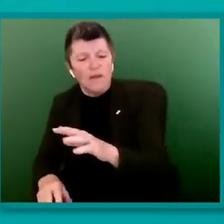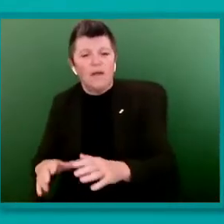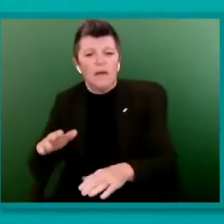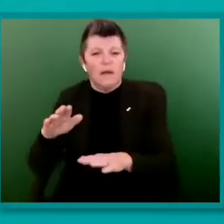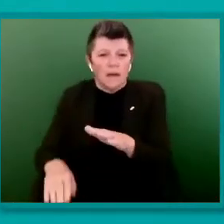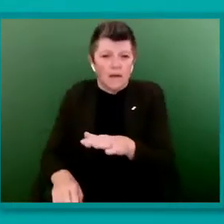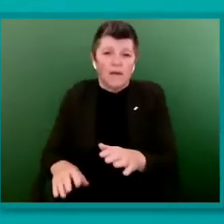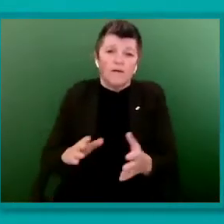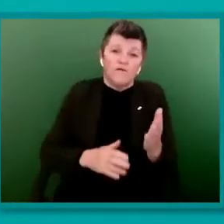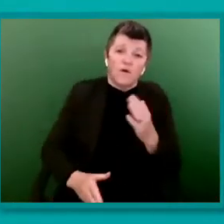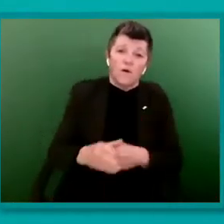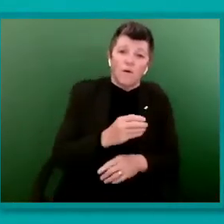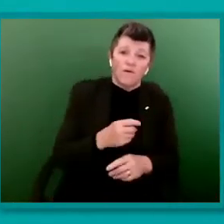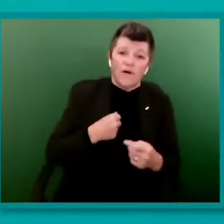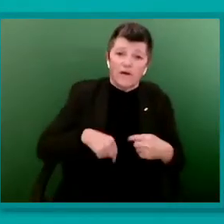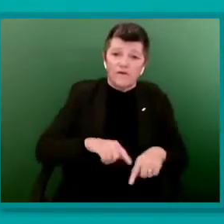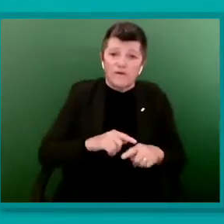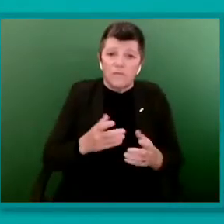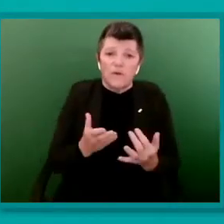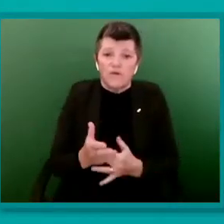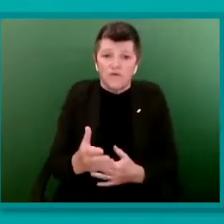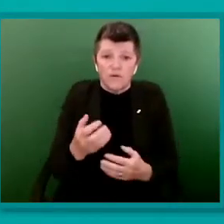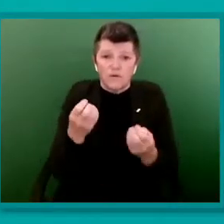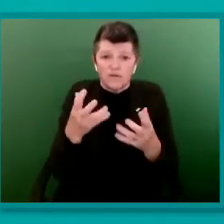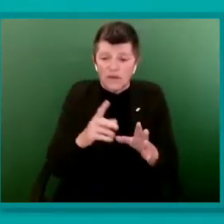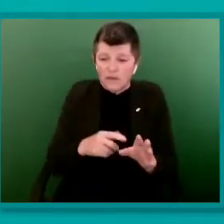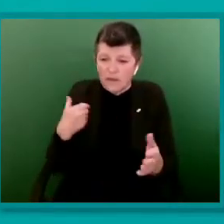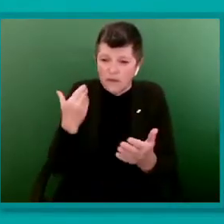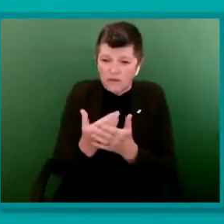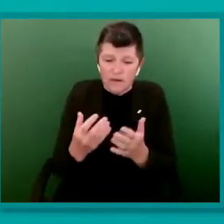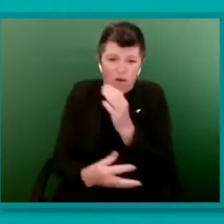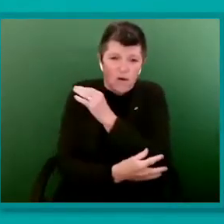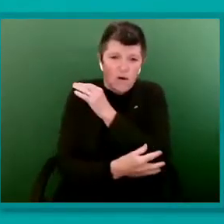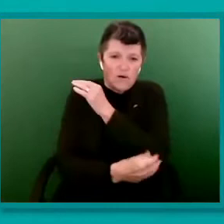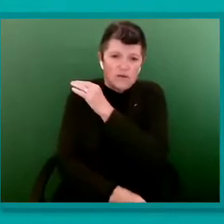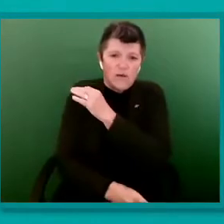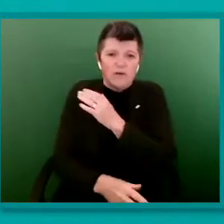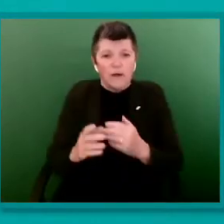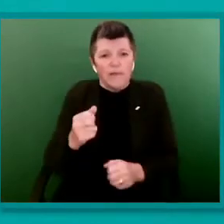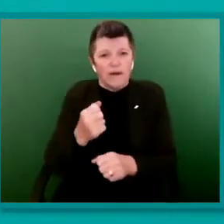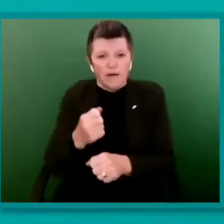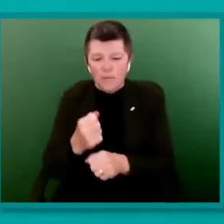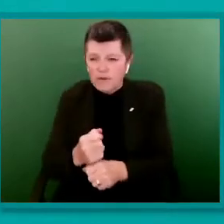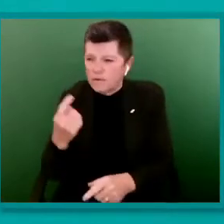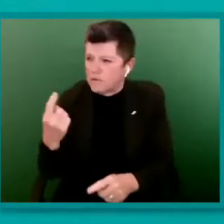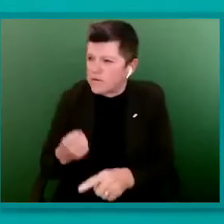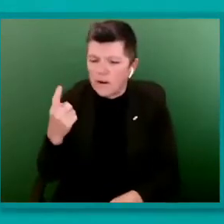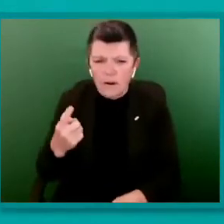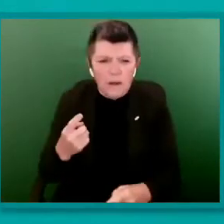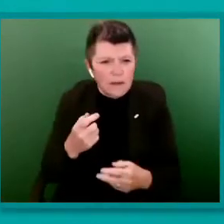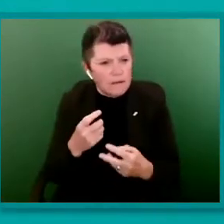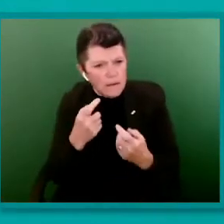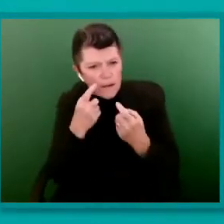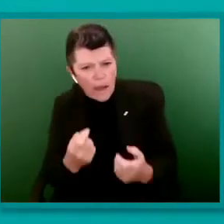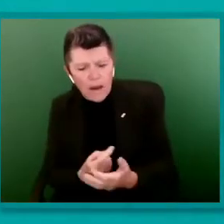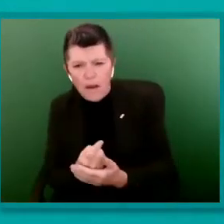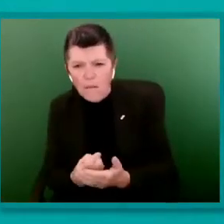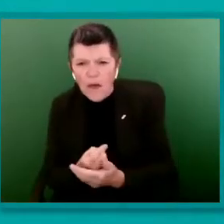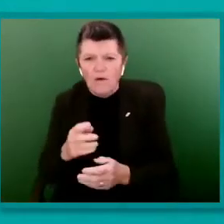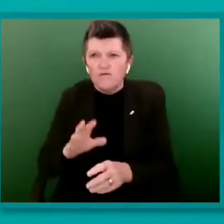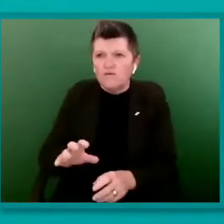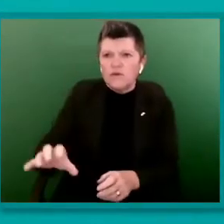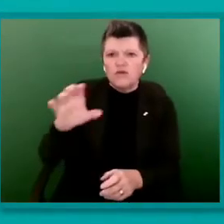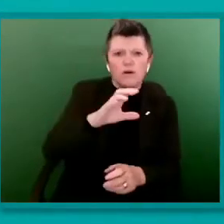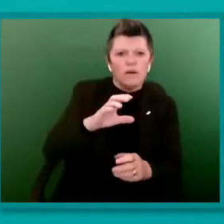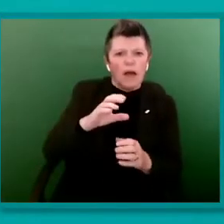sharp end of the last decade of austerity, the government suddenly caring about regional and class inequality will come as something of a